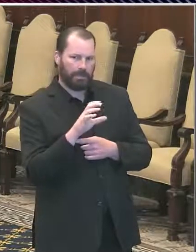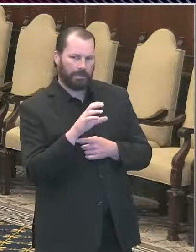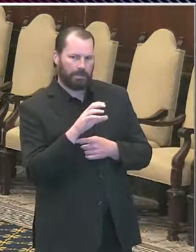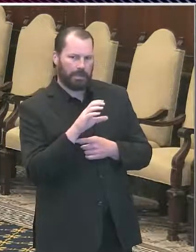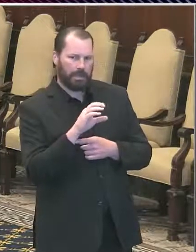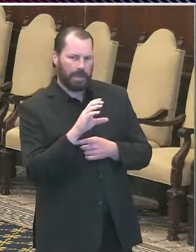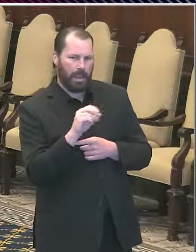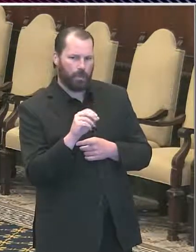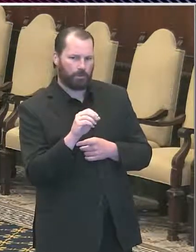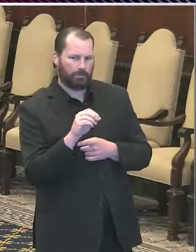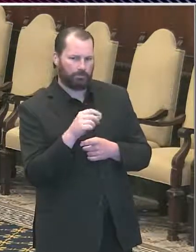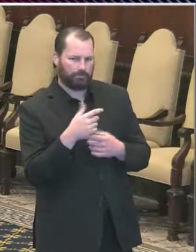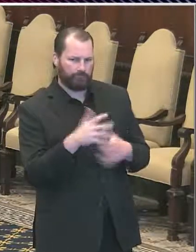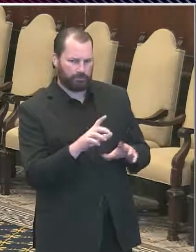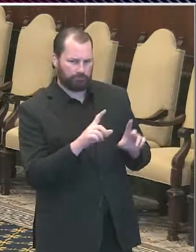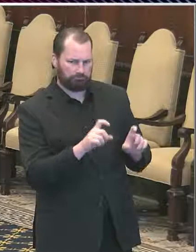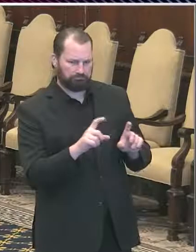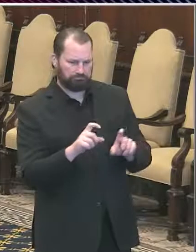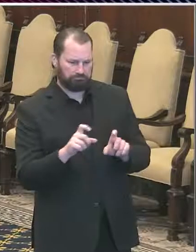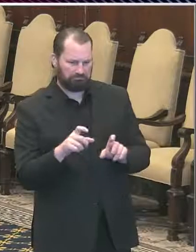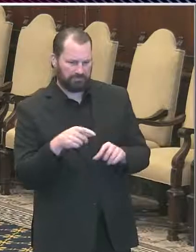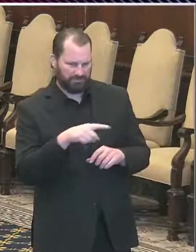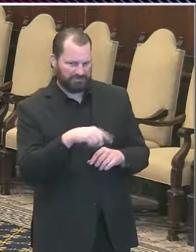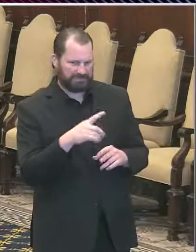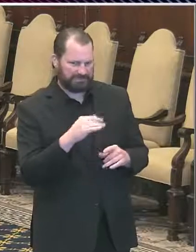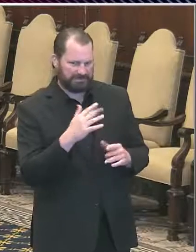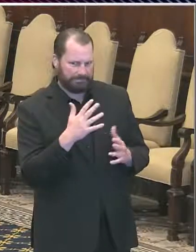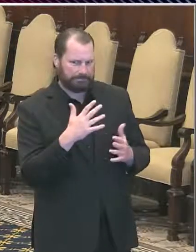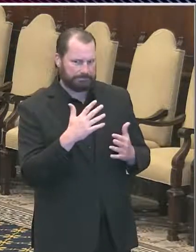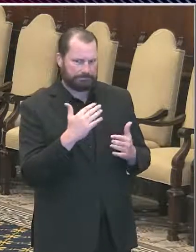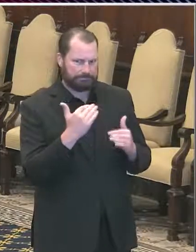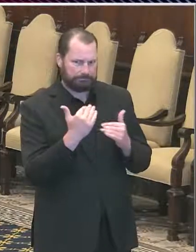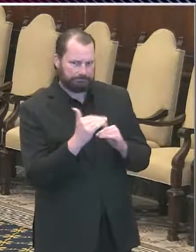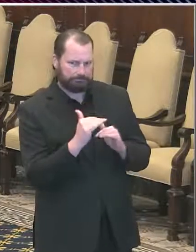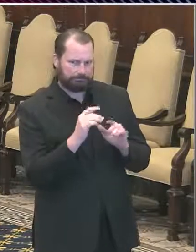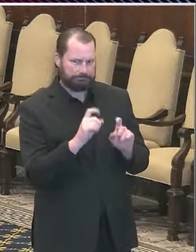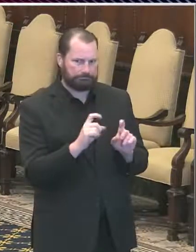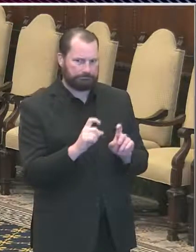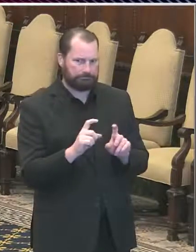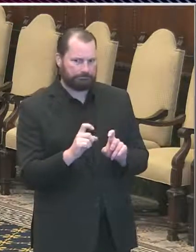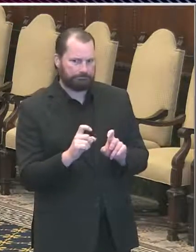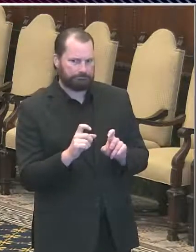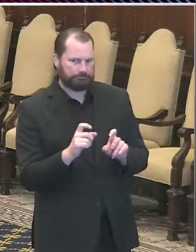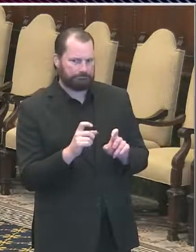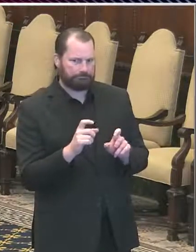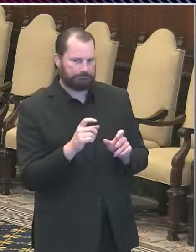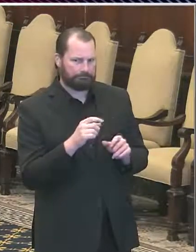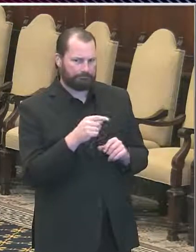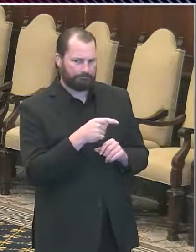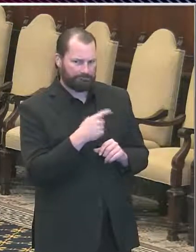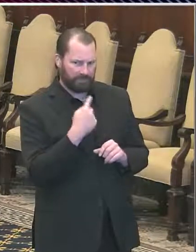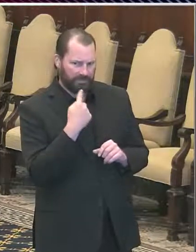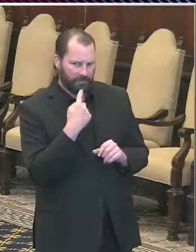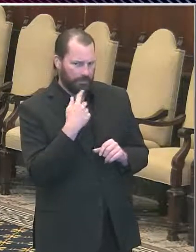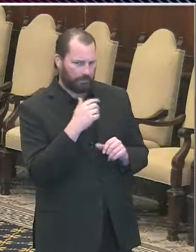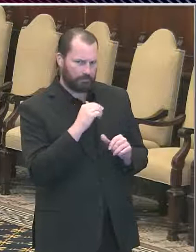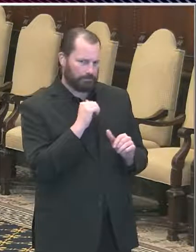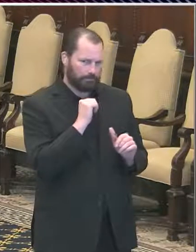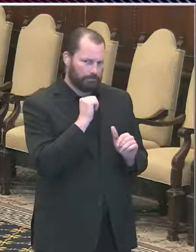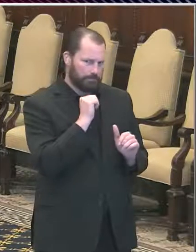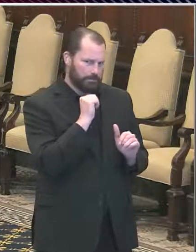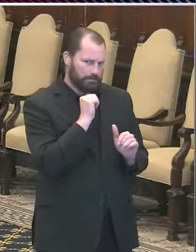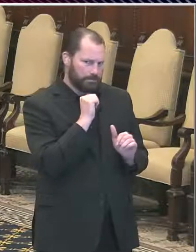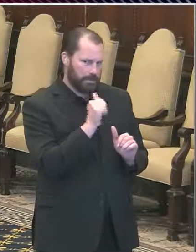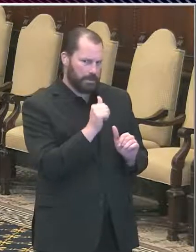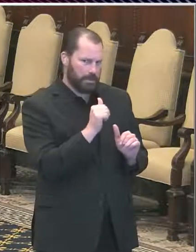testing supplies you had said you know that it wasn't clear that testing all of the people who don't have symptoms would have a real